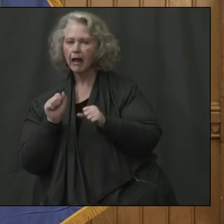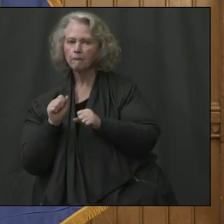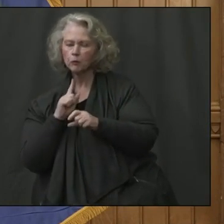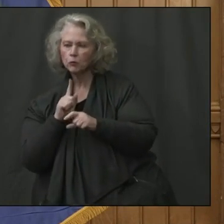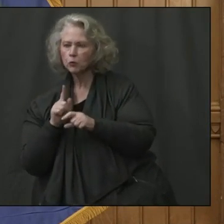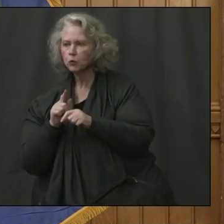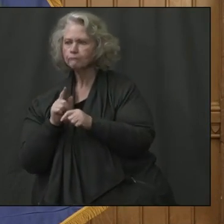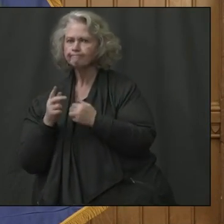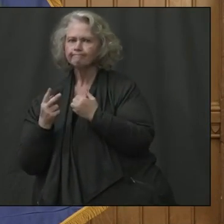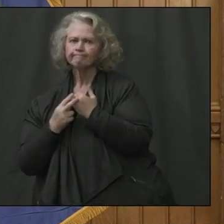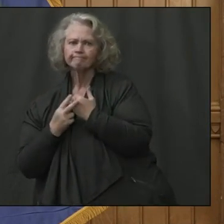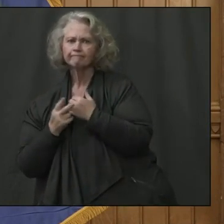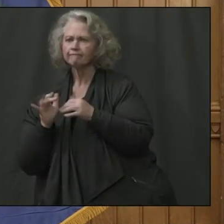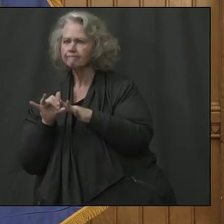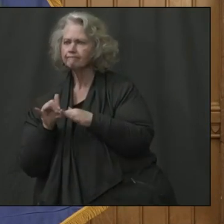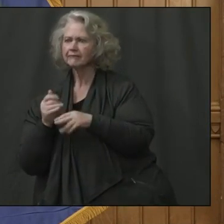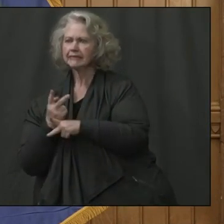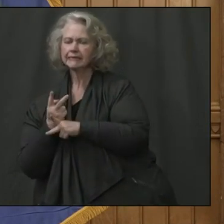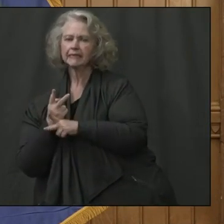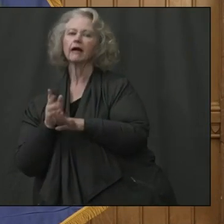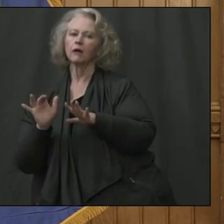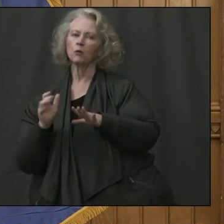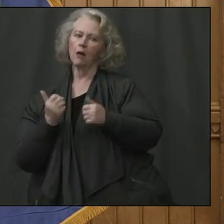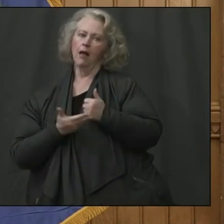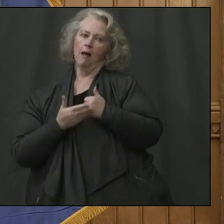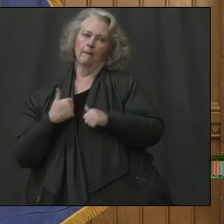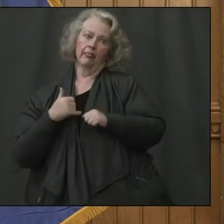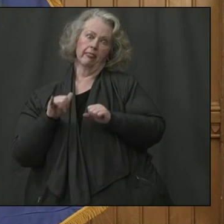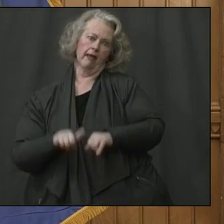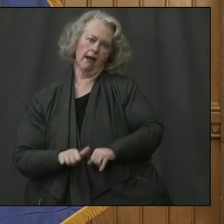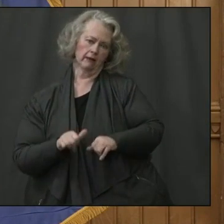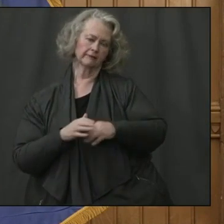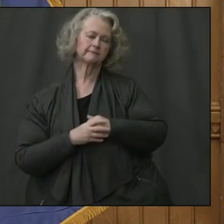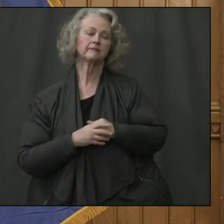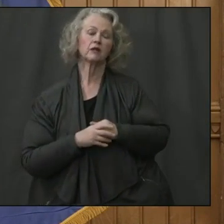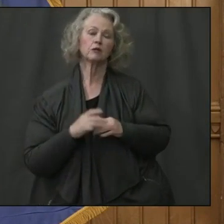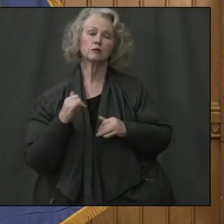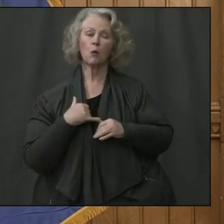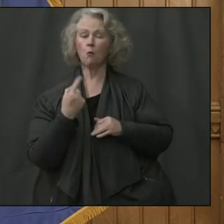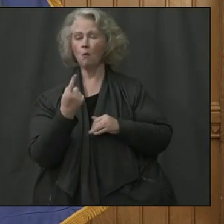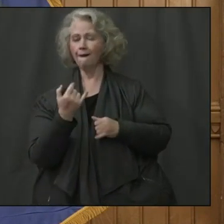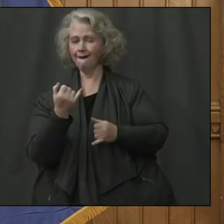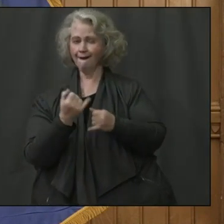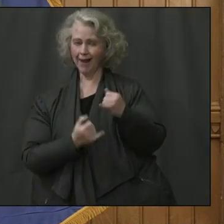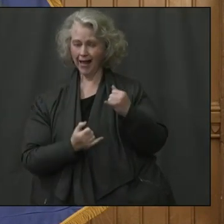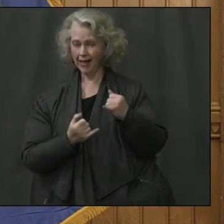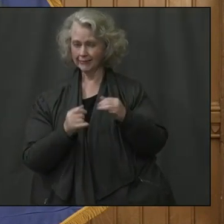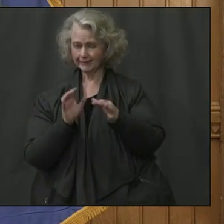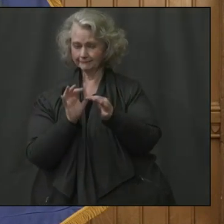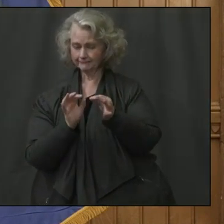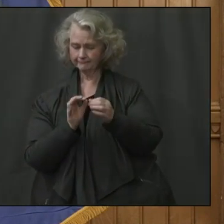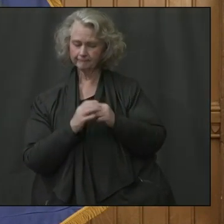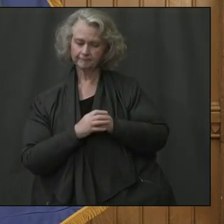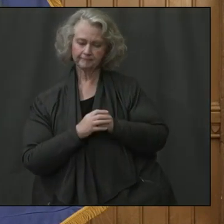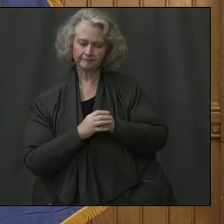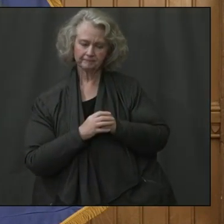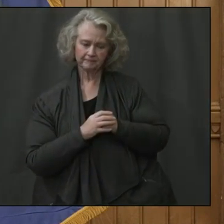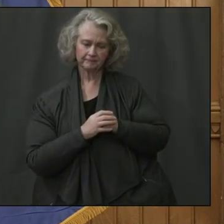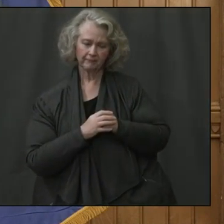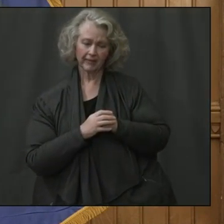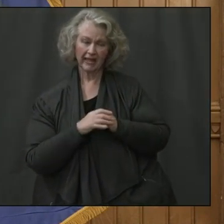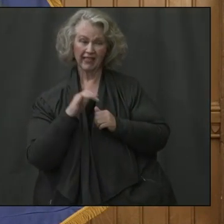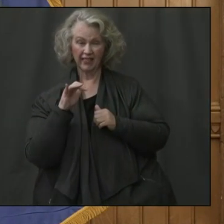Um, and I think with that, I'm going to give you one last thought. This is the third supplemental.